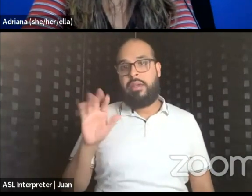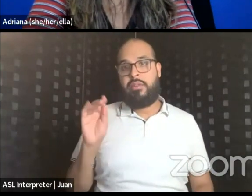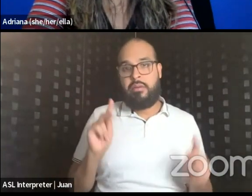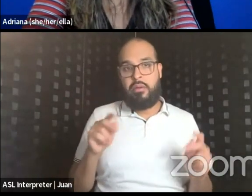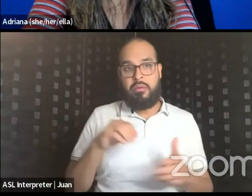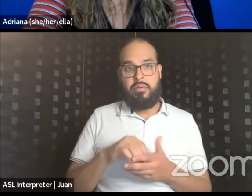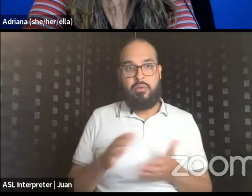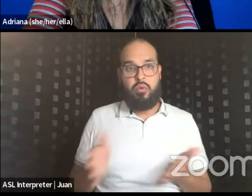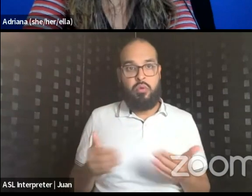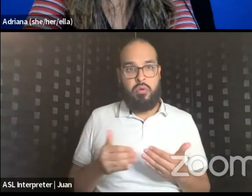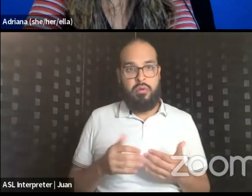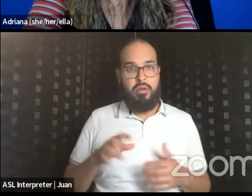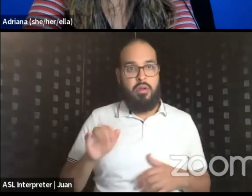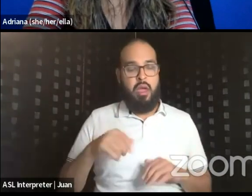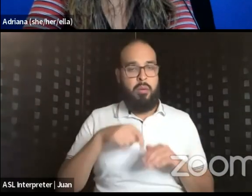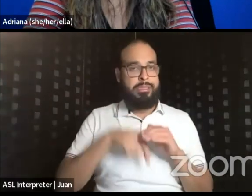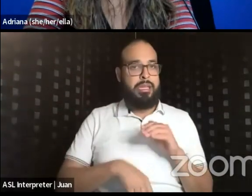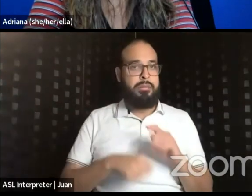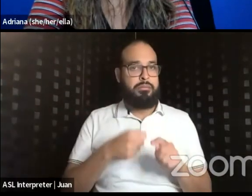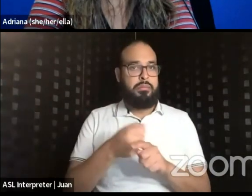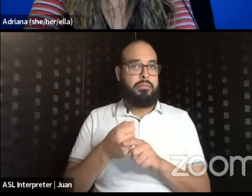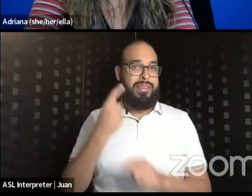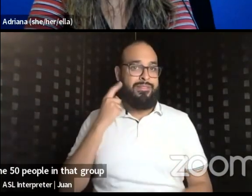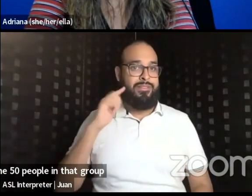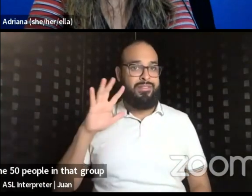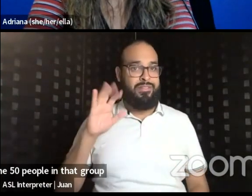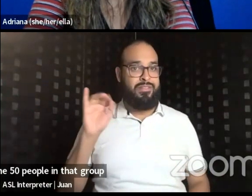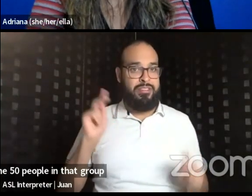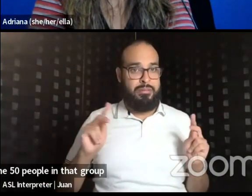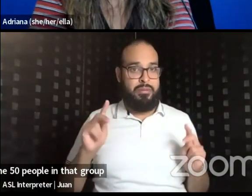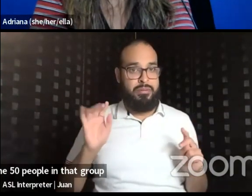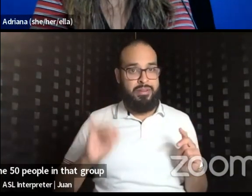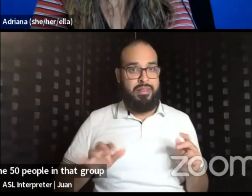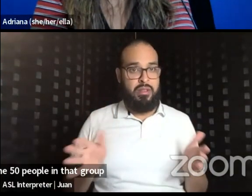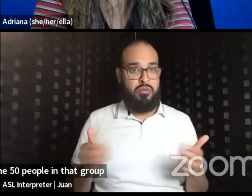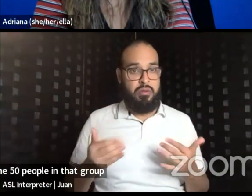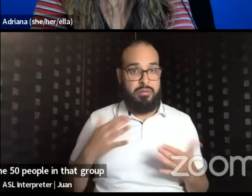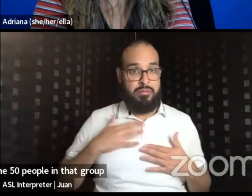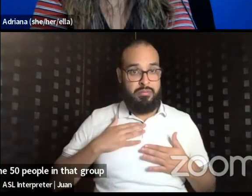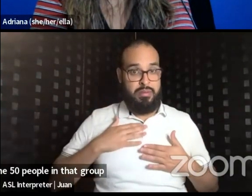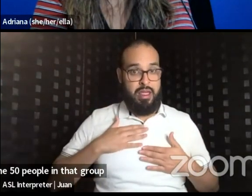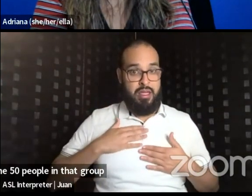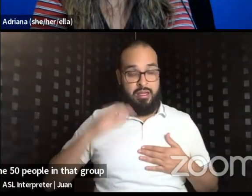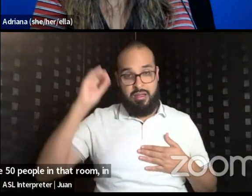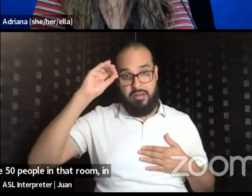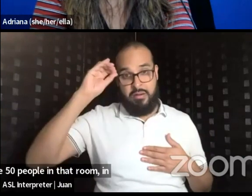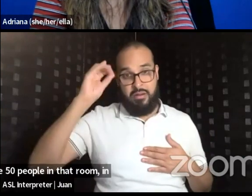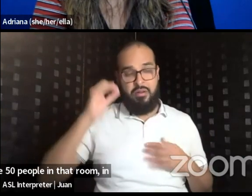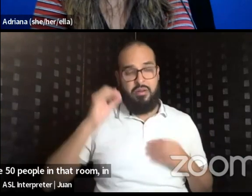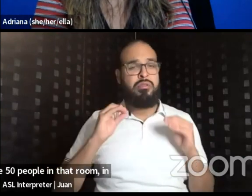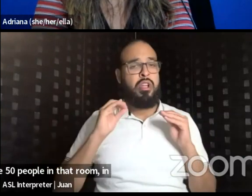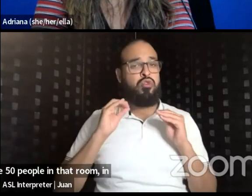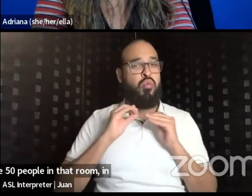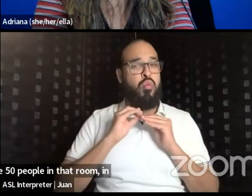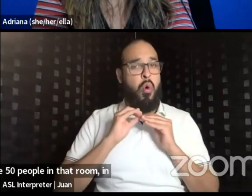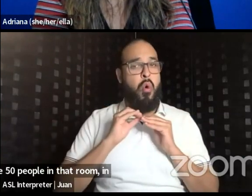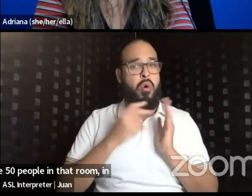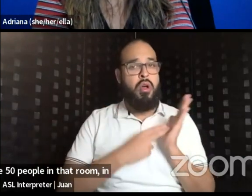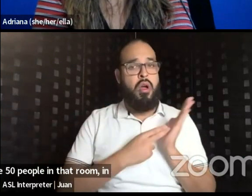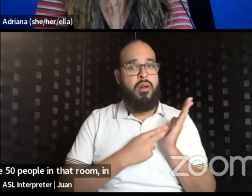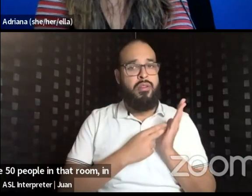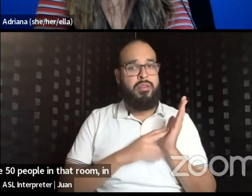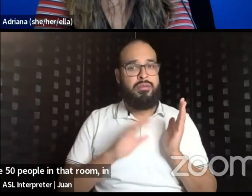depth of impact for the 50 people in that room, in my opinion, is more authentic of a mission